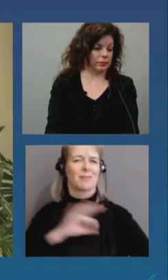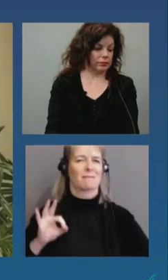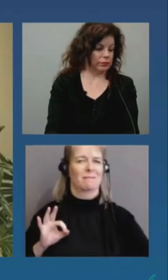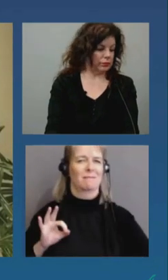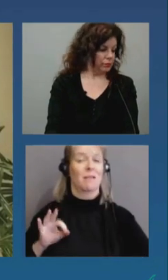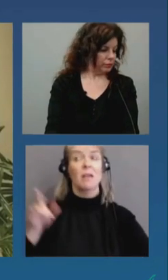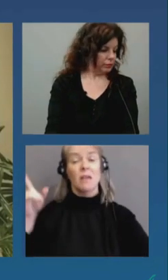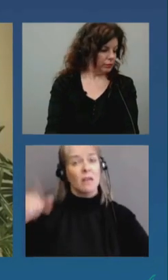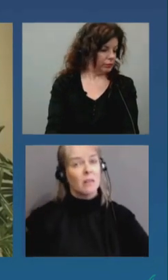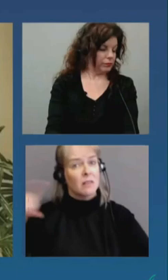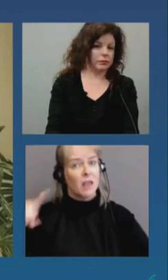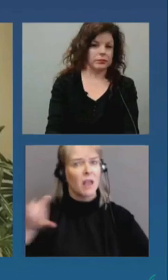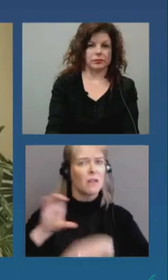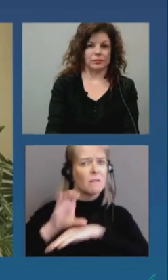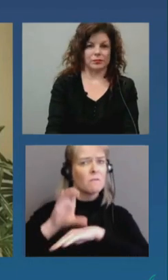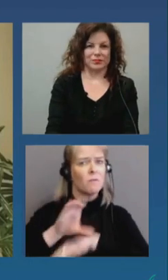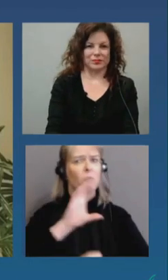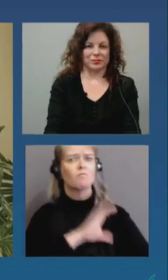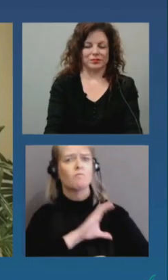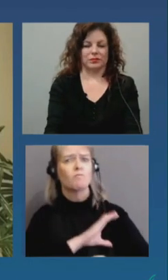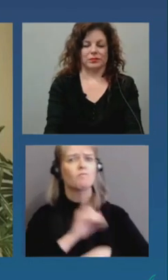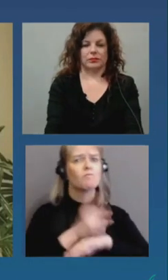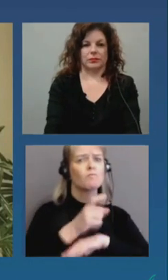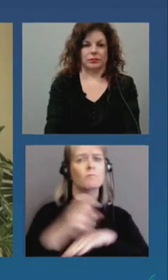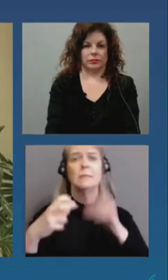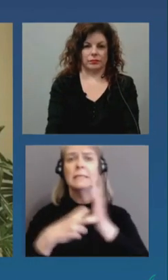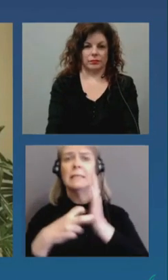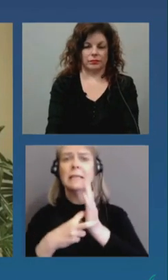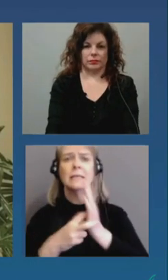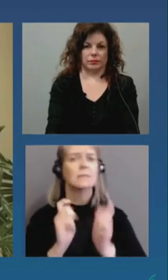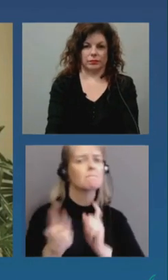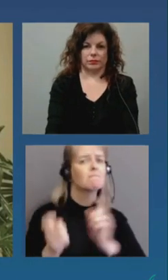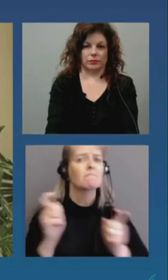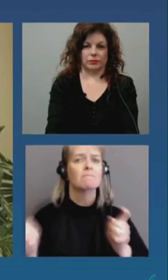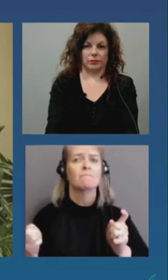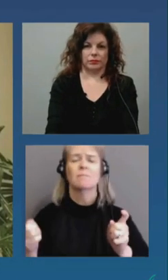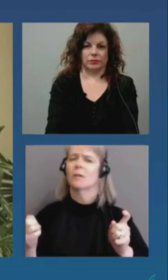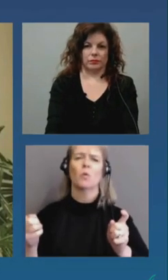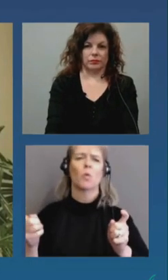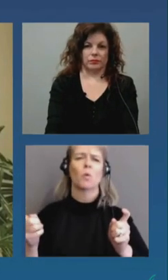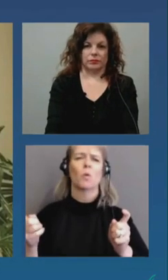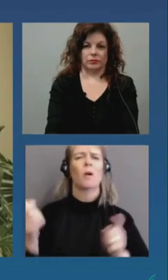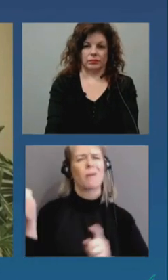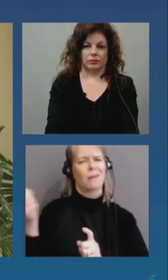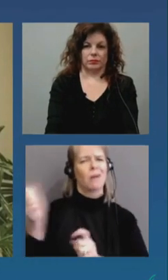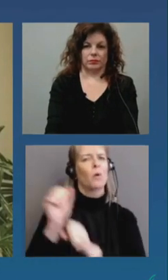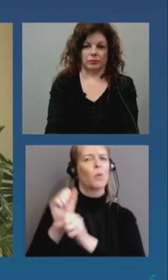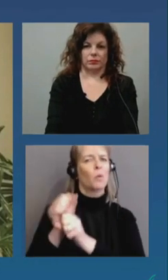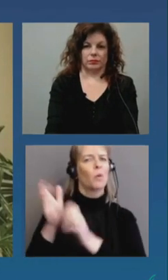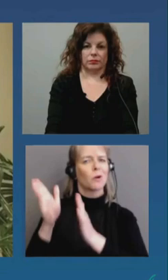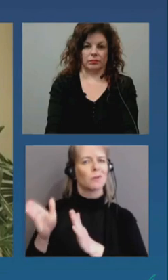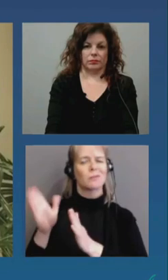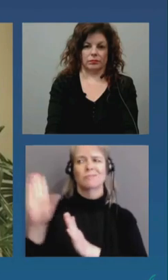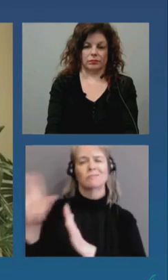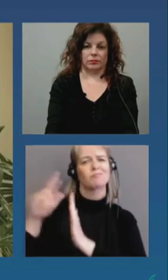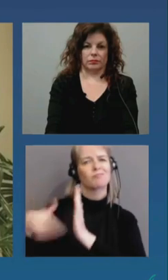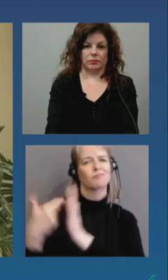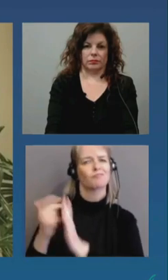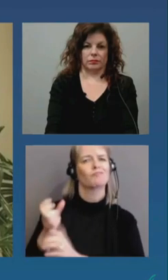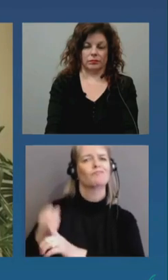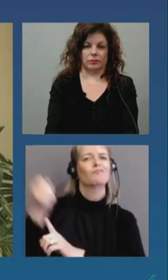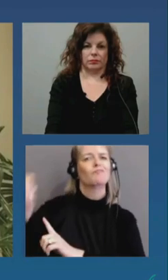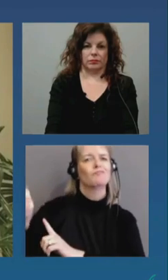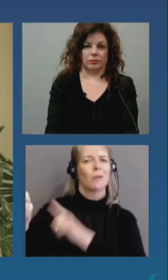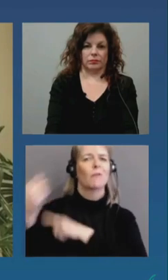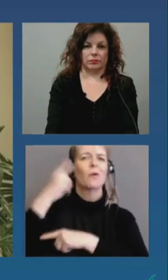-enforcement officers and they do not hand out tickets. They're existing city employees that are being seconded to this particular role. They're